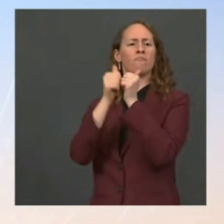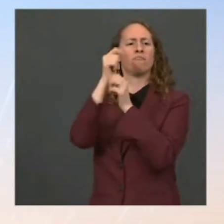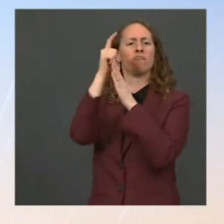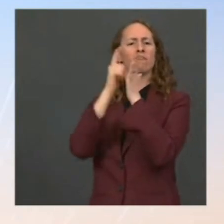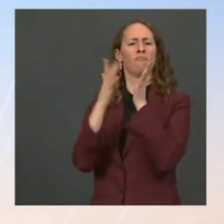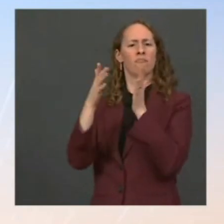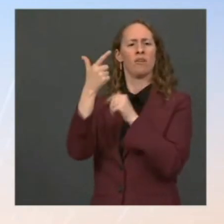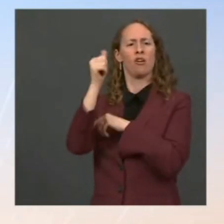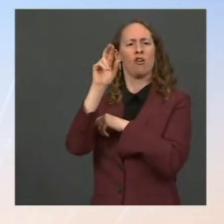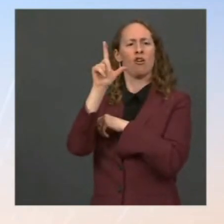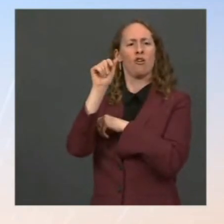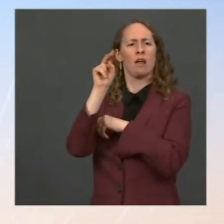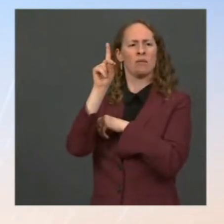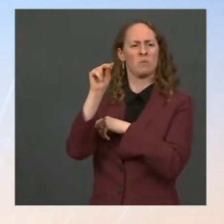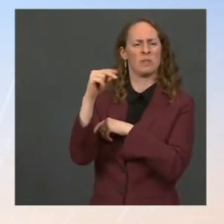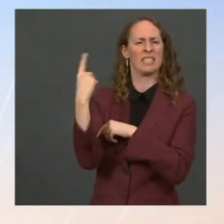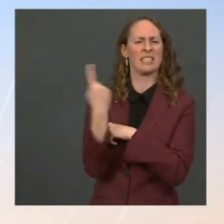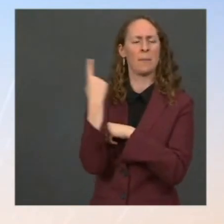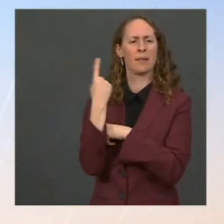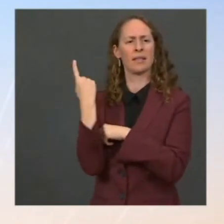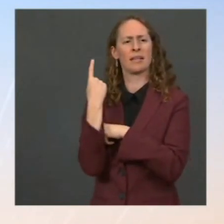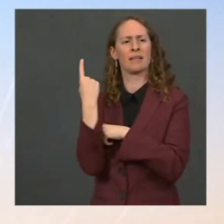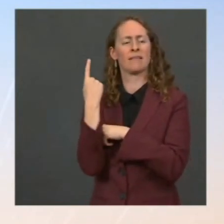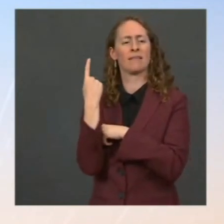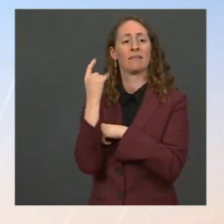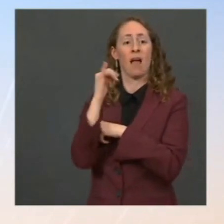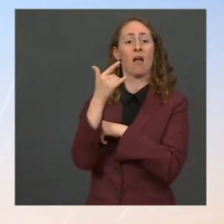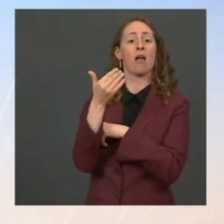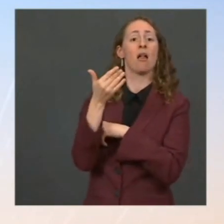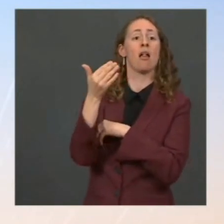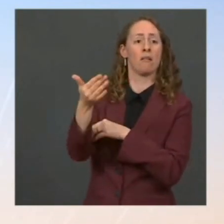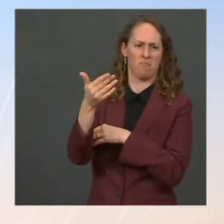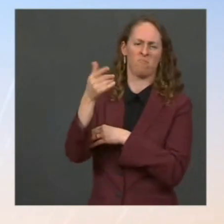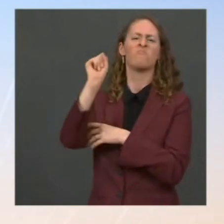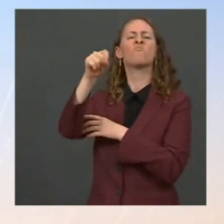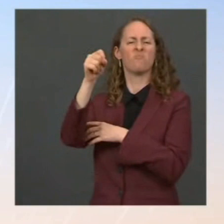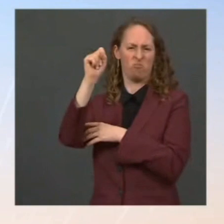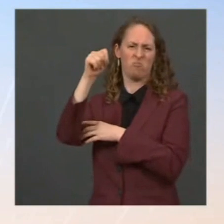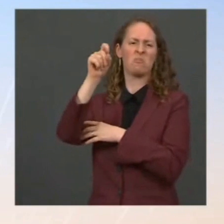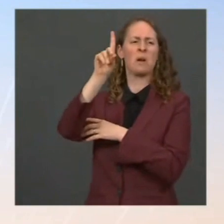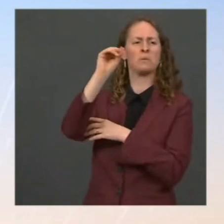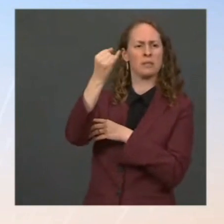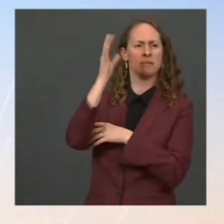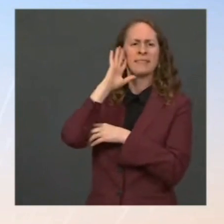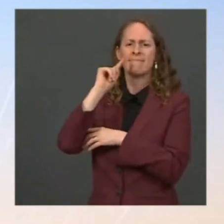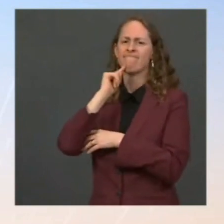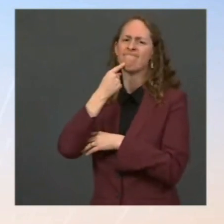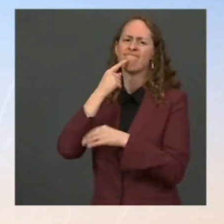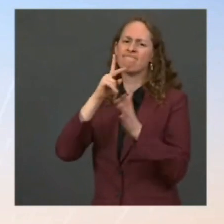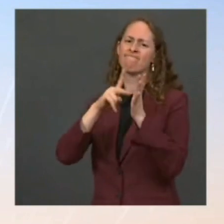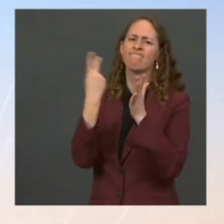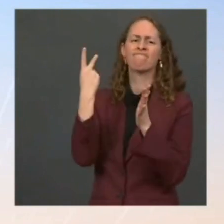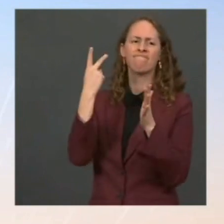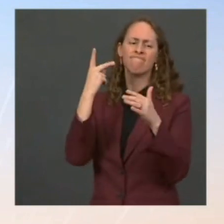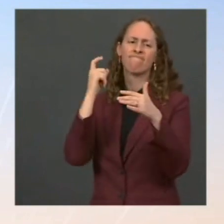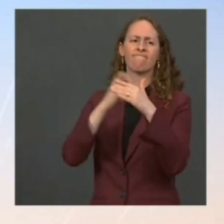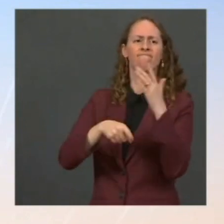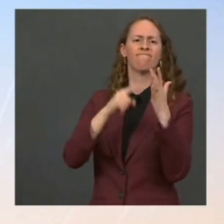He said on July 13th the Justice Department would double its enforcement of the Voting Rights Act. Are you describing these things as policy determinations?